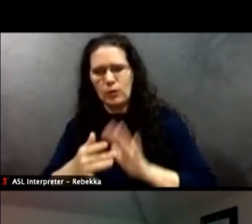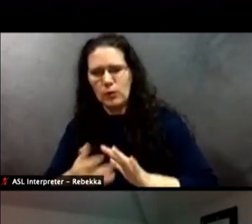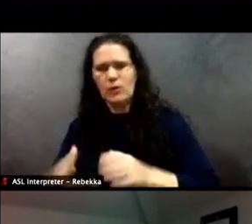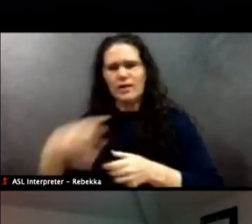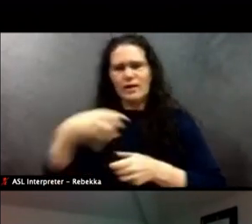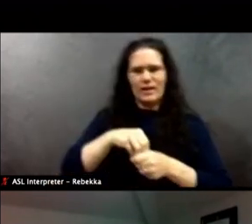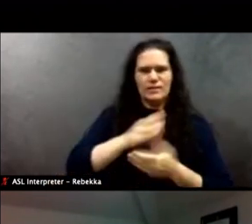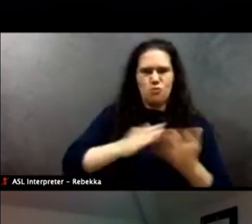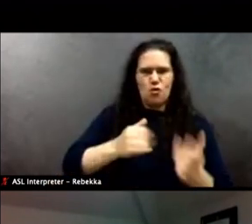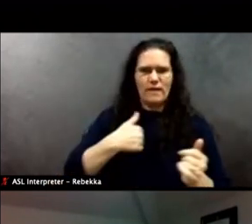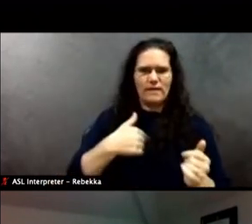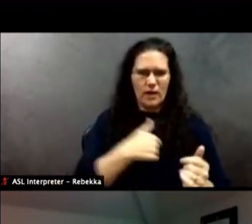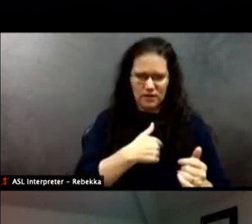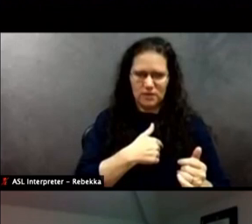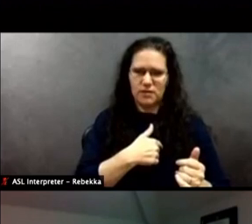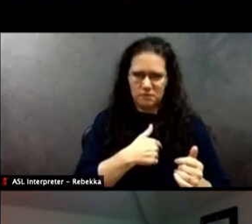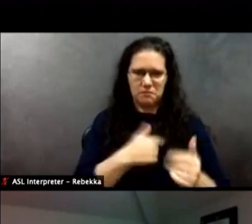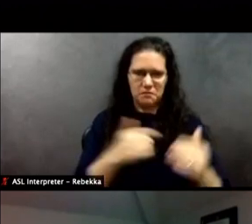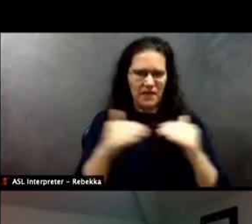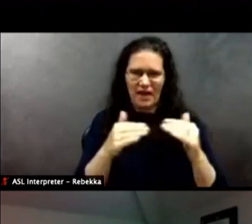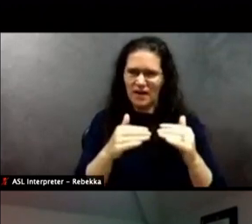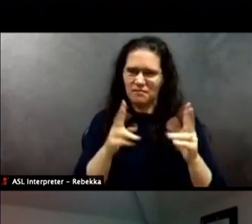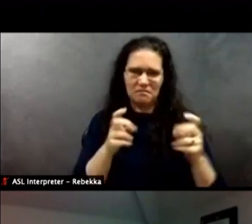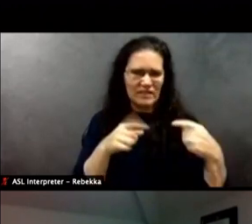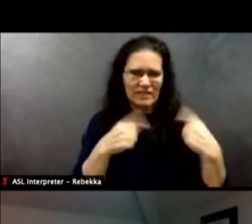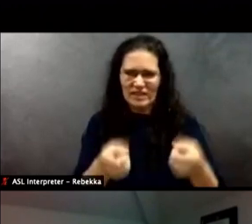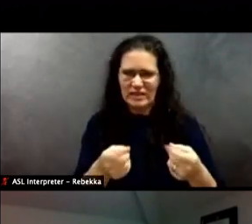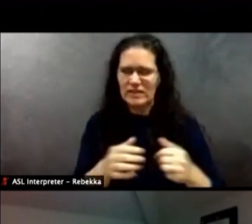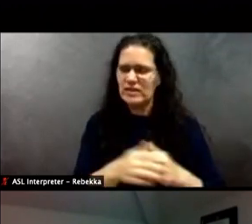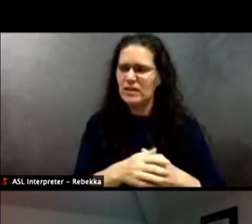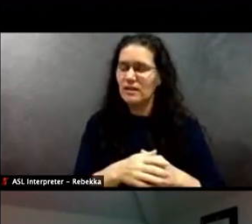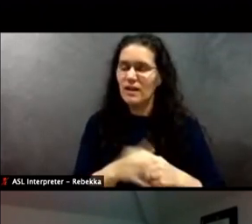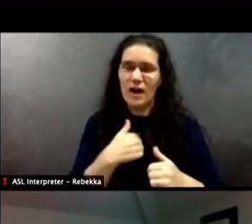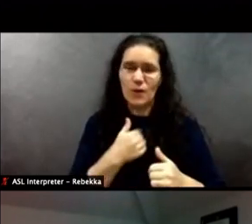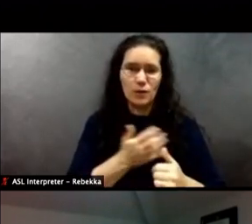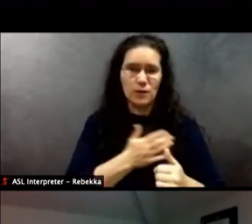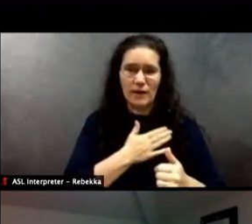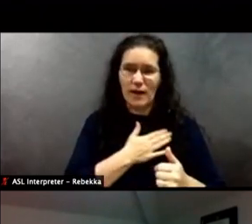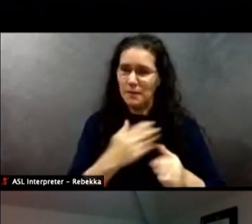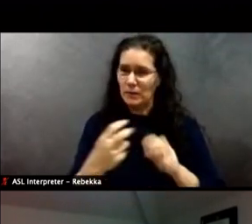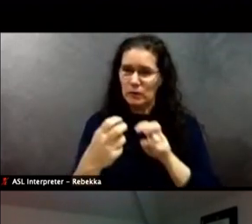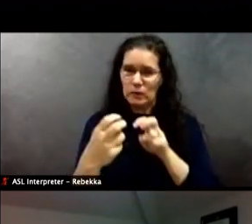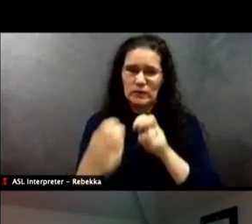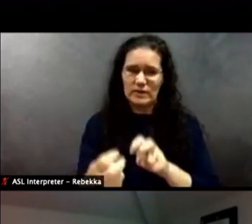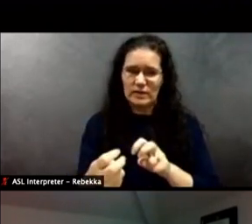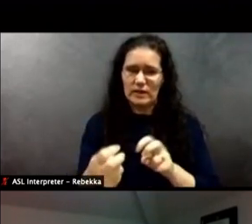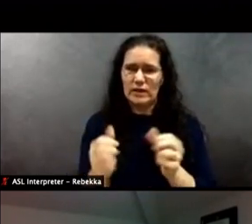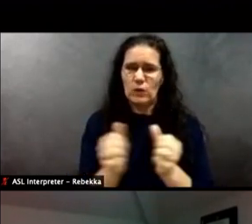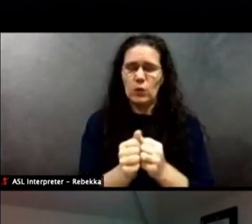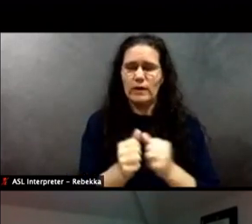I would certainly love to sit down with any members of